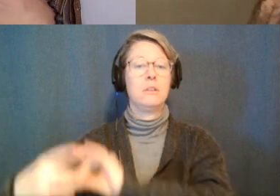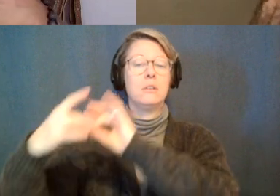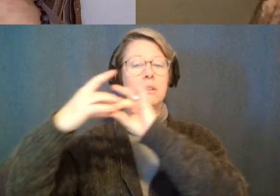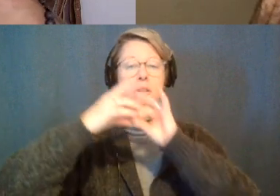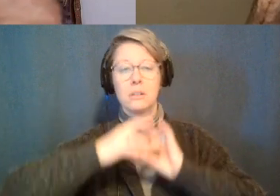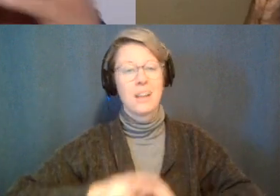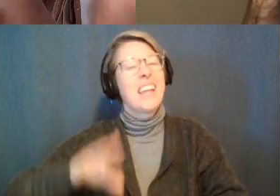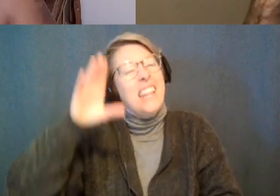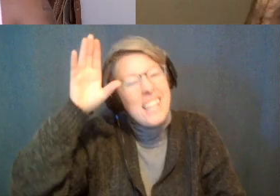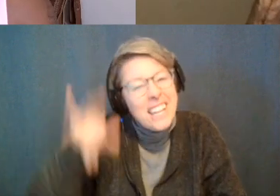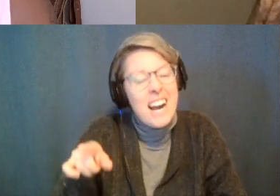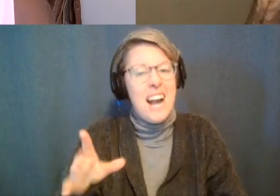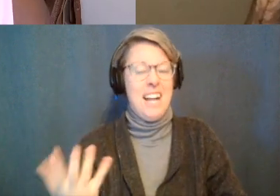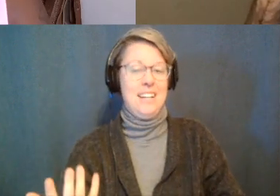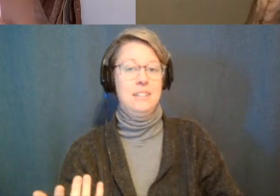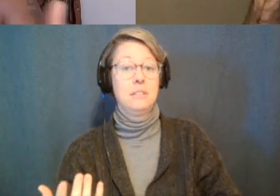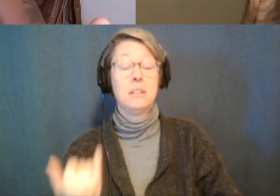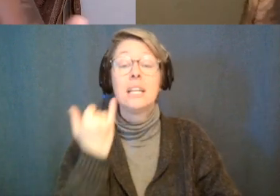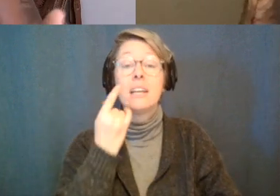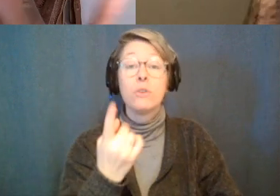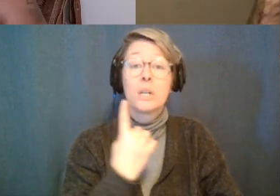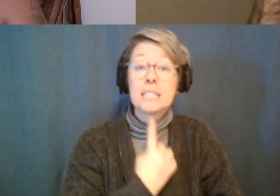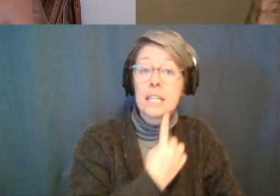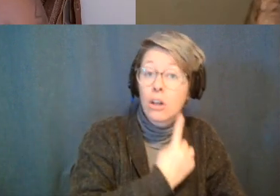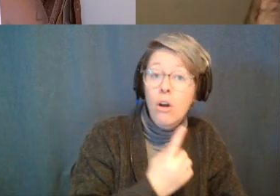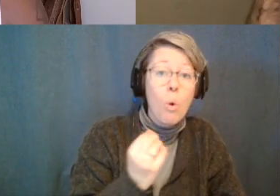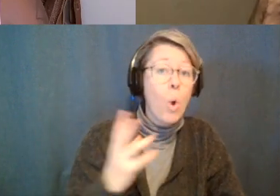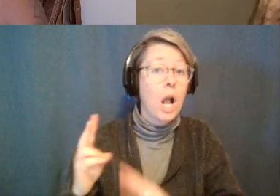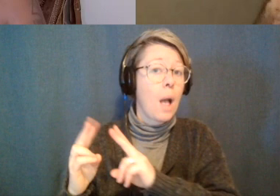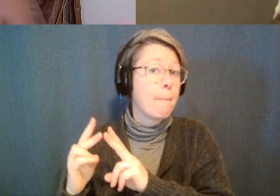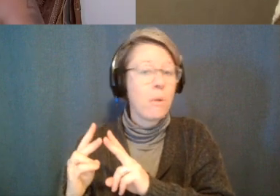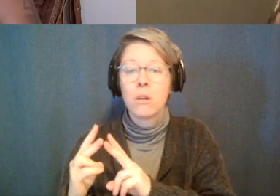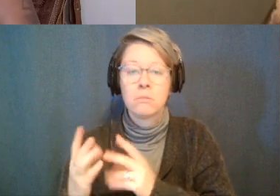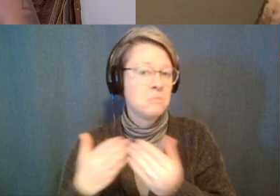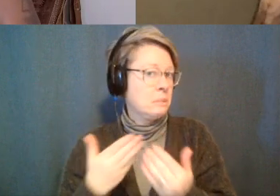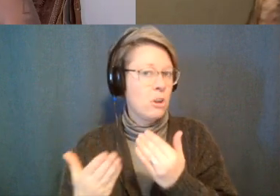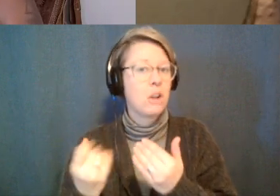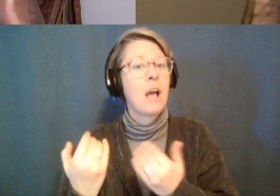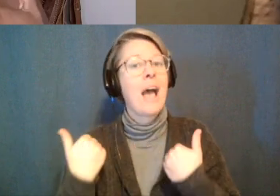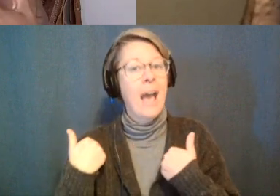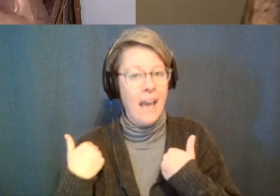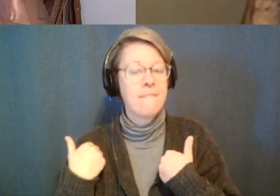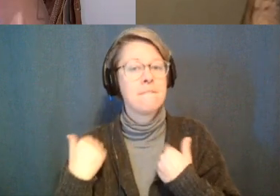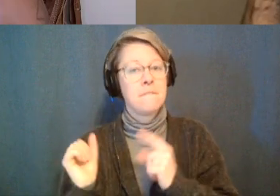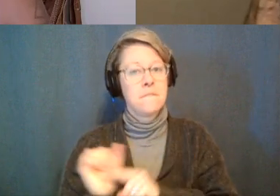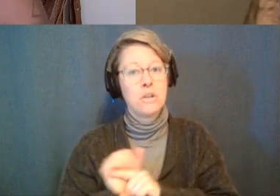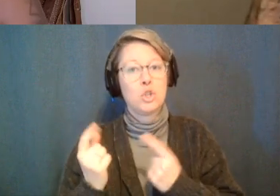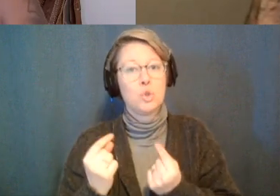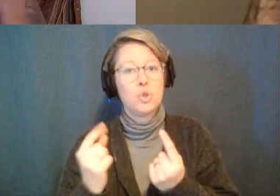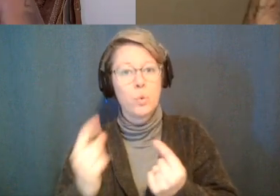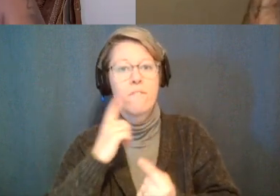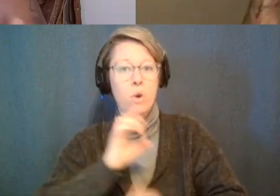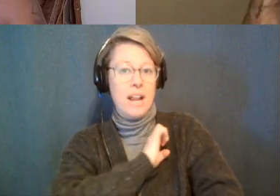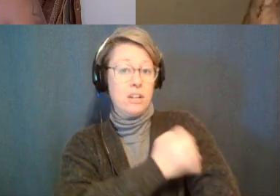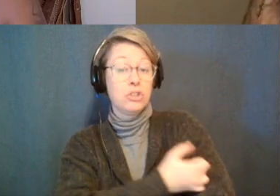when you're when you're single or couple doesn't matter but there are practices to really harness these energies and um for men specifically